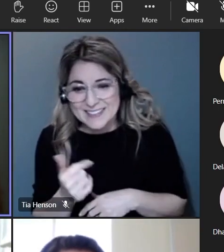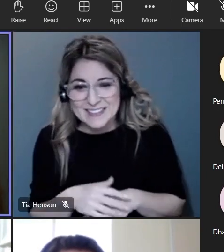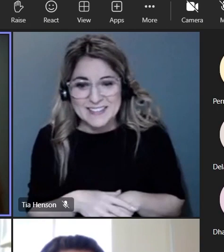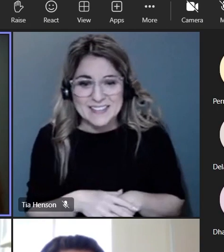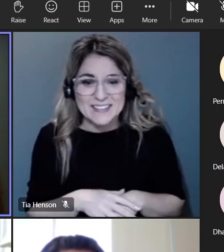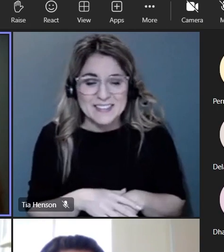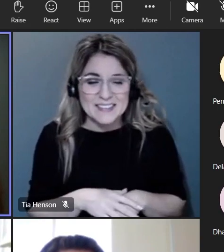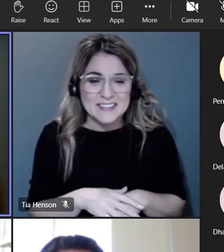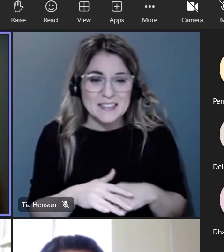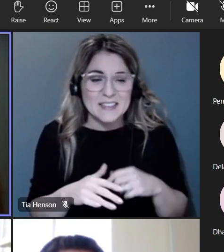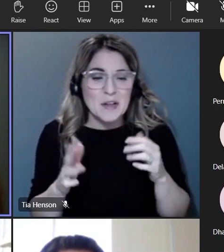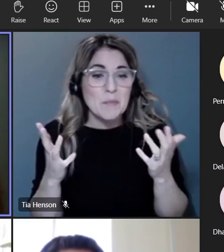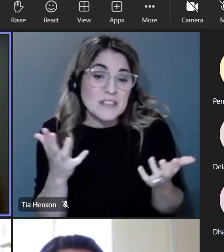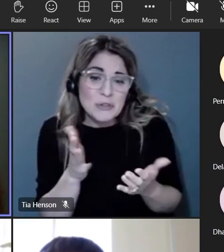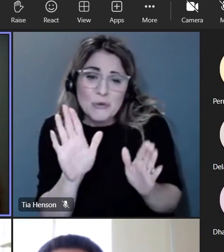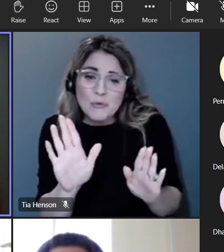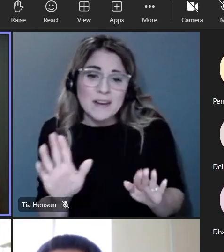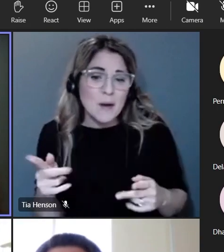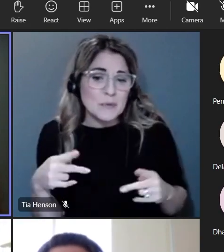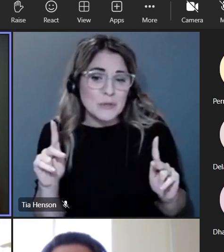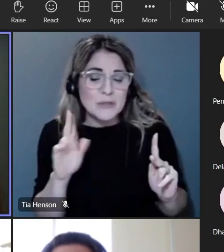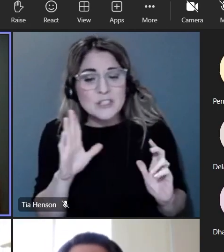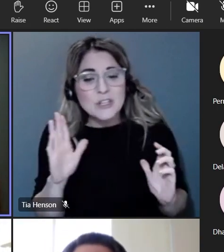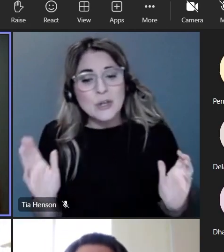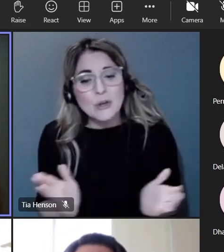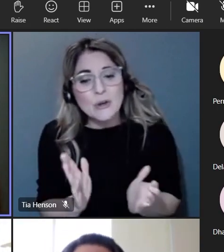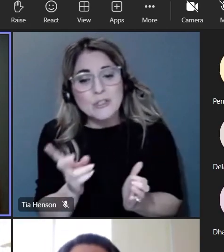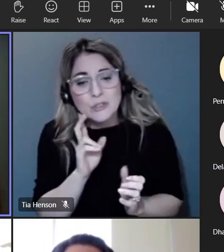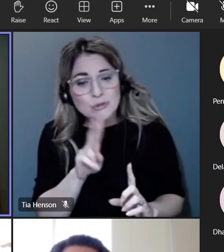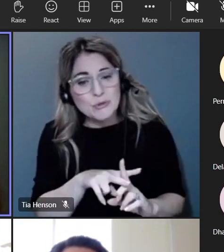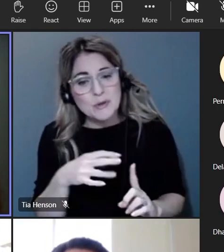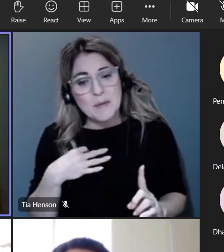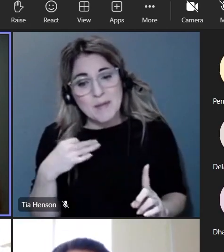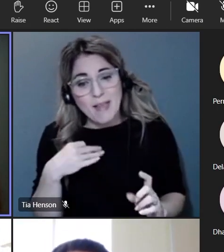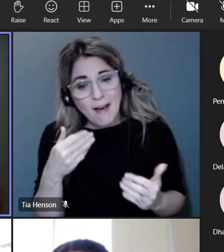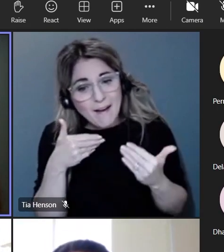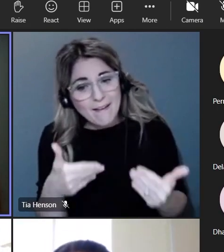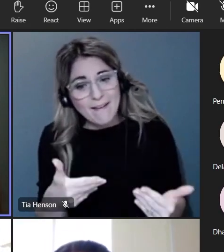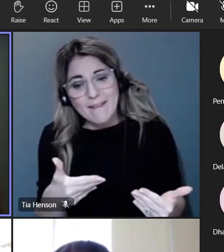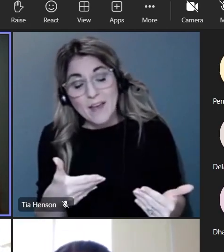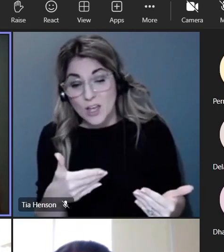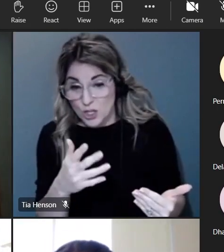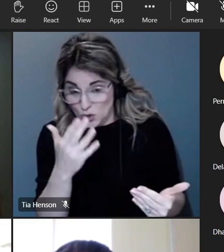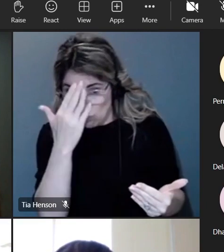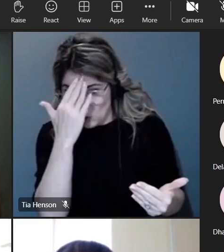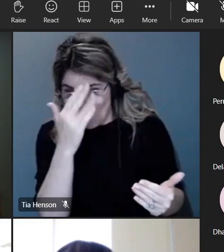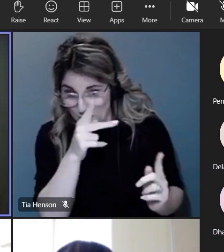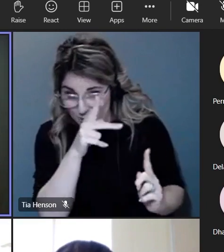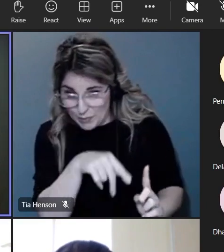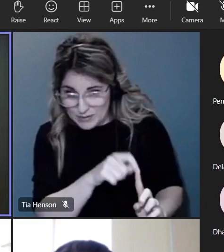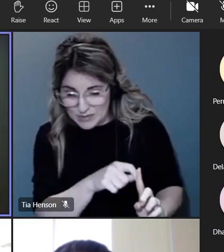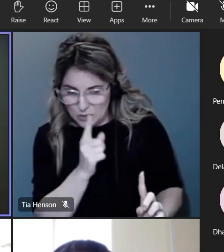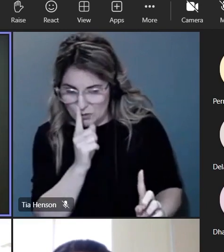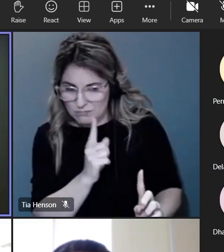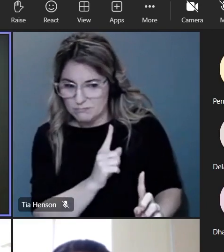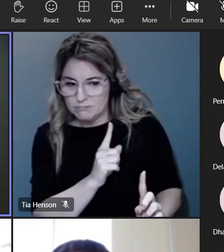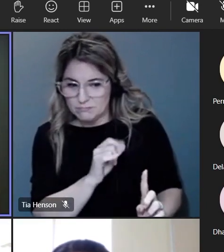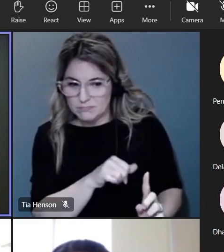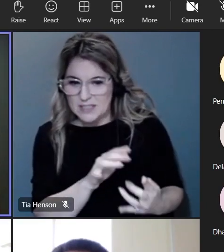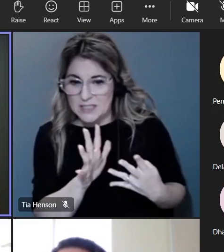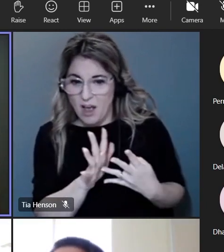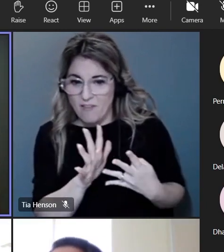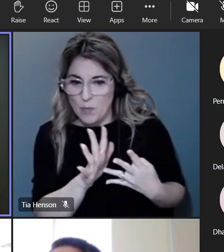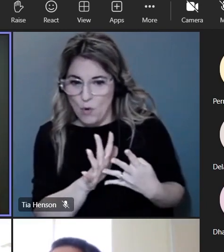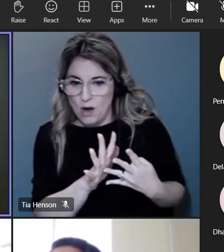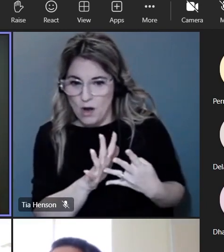um I all I could do is encourage you to apply or if you know someone who fits um who is a sophomore